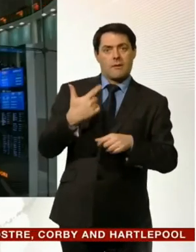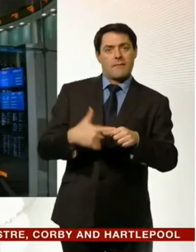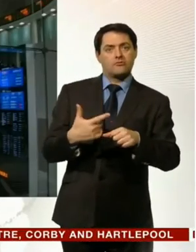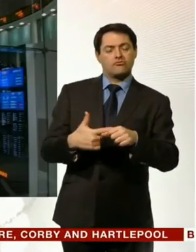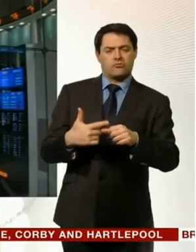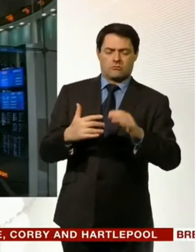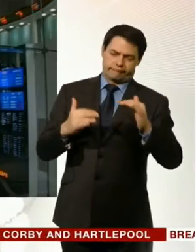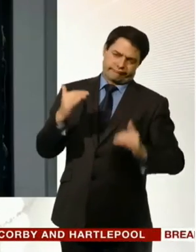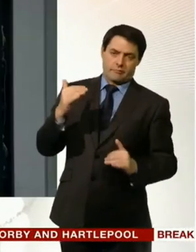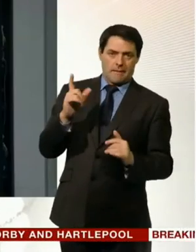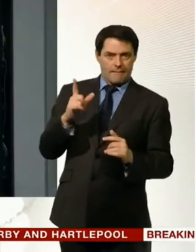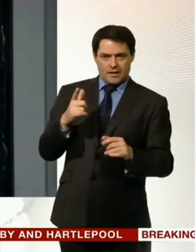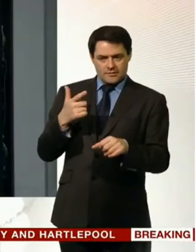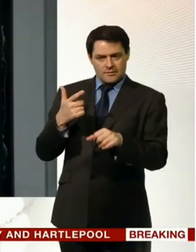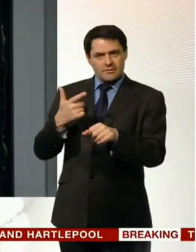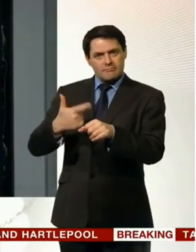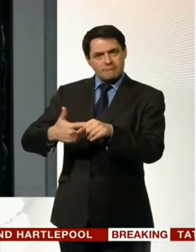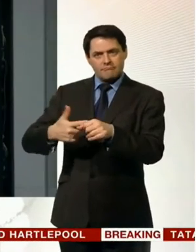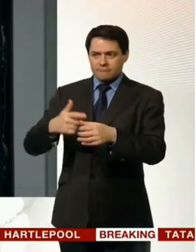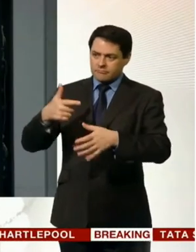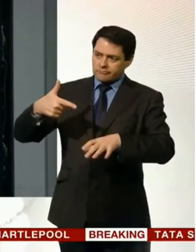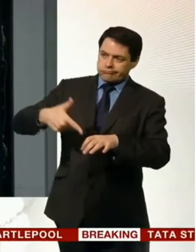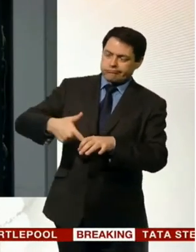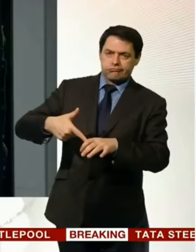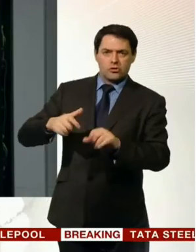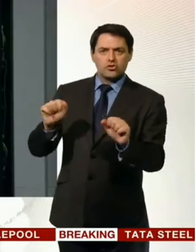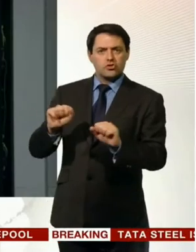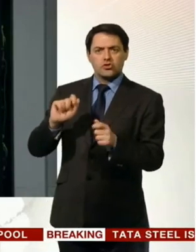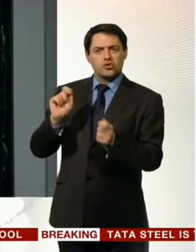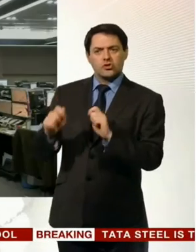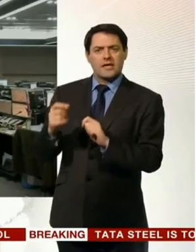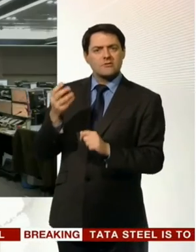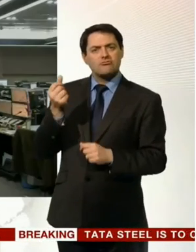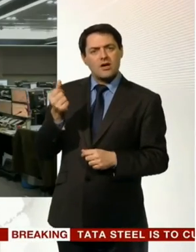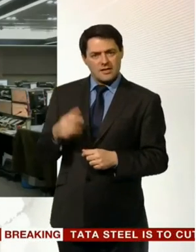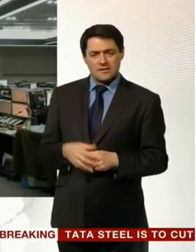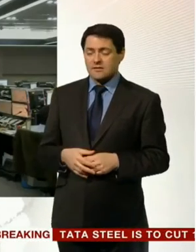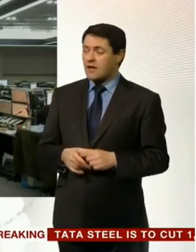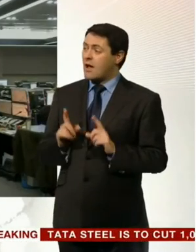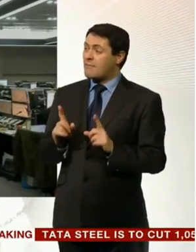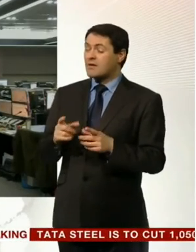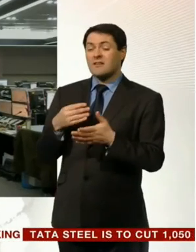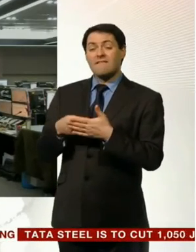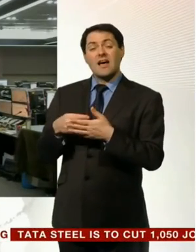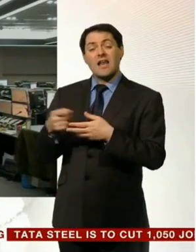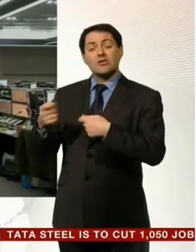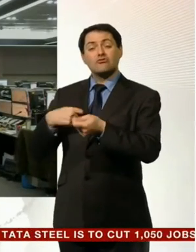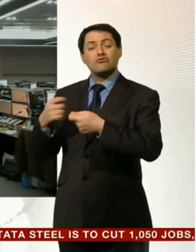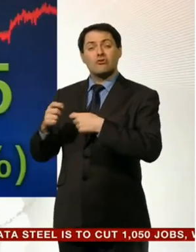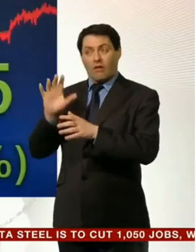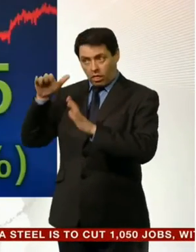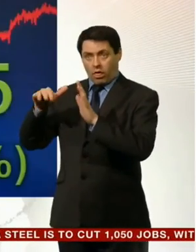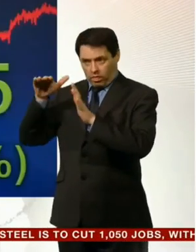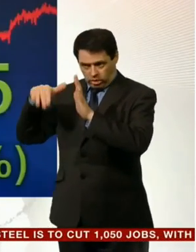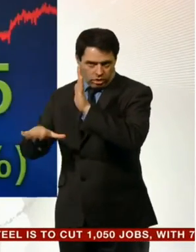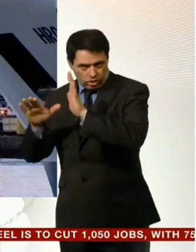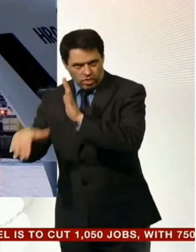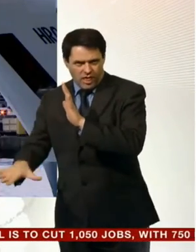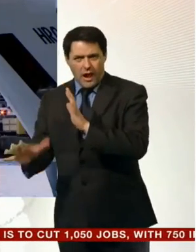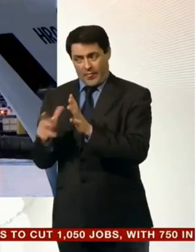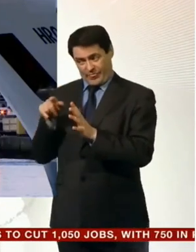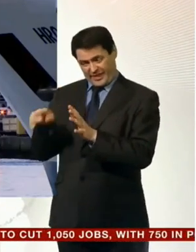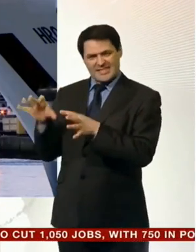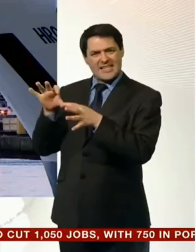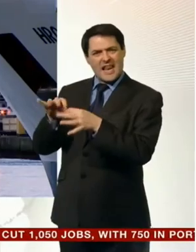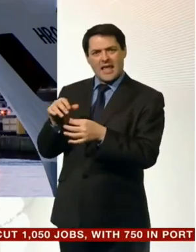but there's also disruption to financial markets the turmoil here can affect the value of people's pension funds